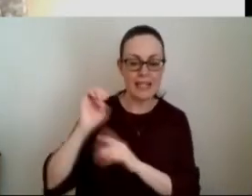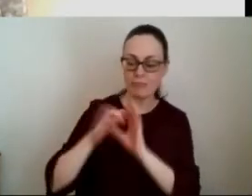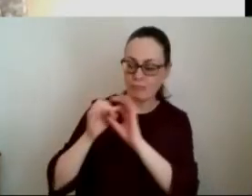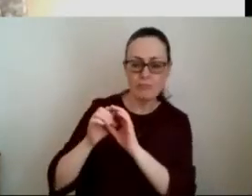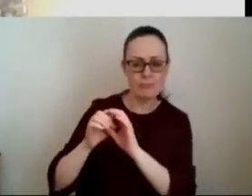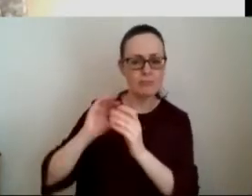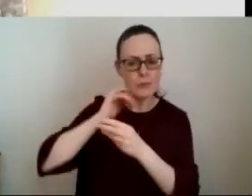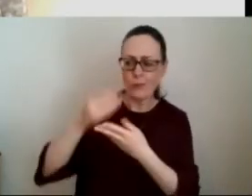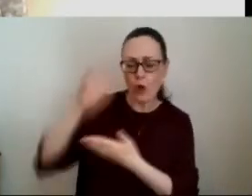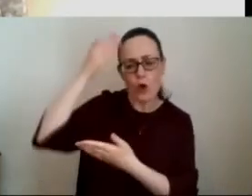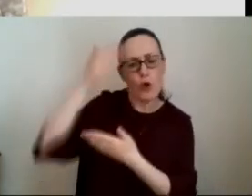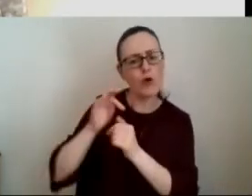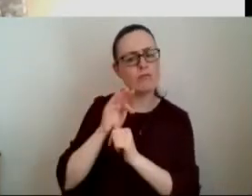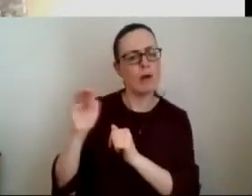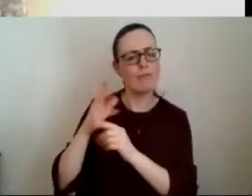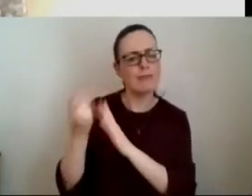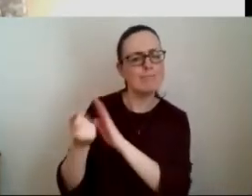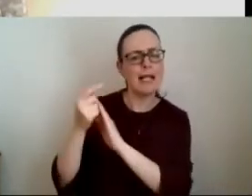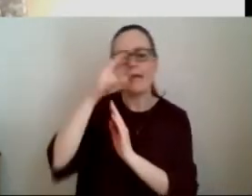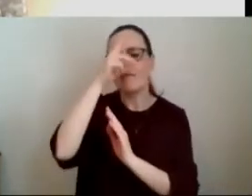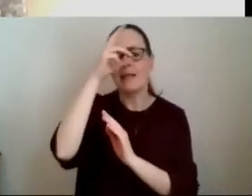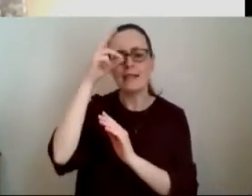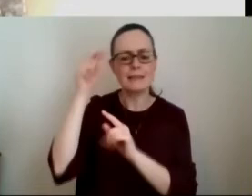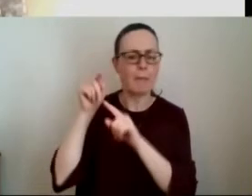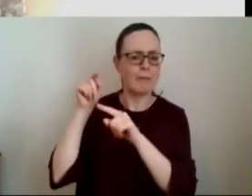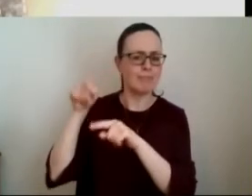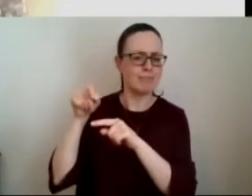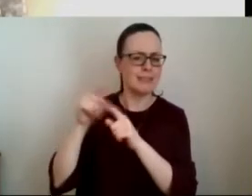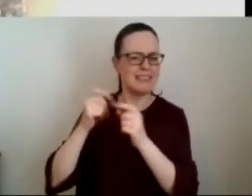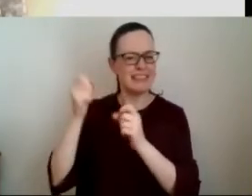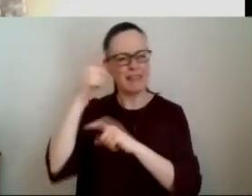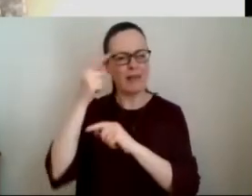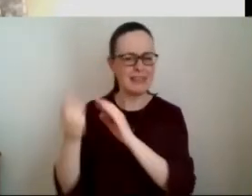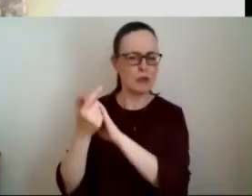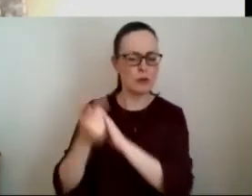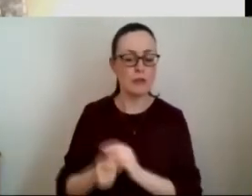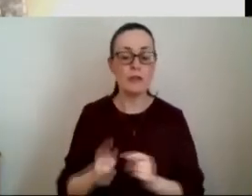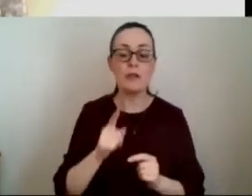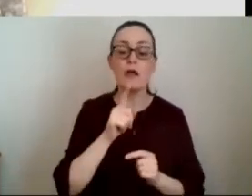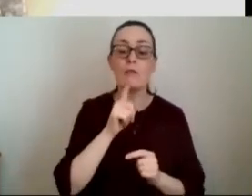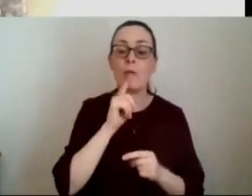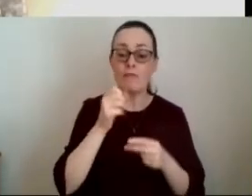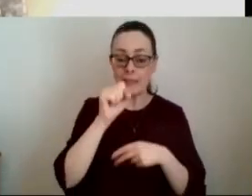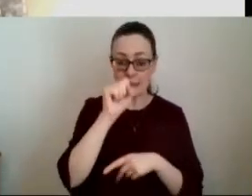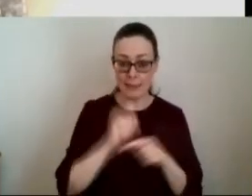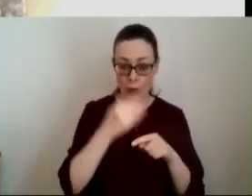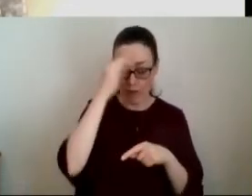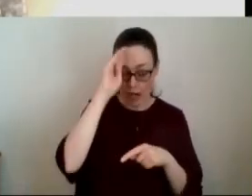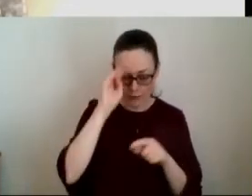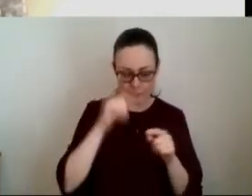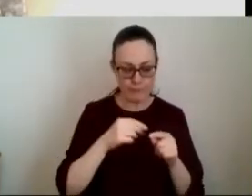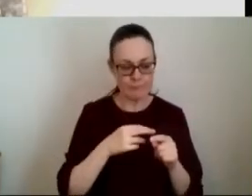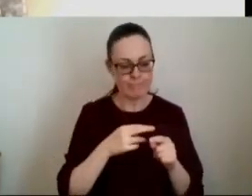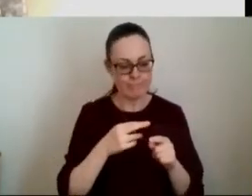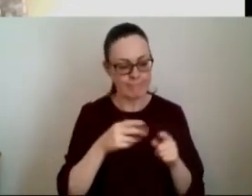suppose about issues particularly tricky issues like like the one mentioned here and in terms of the approach in the south i suppose it's largely predicated